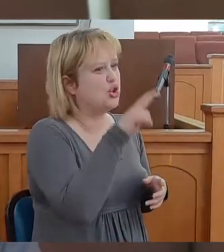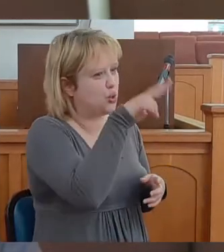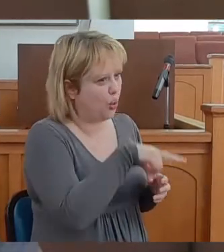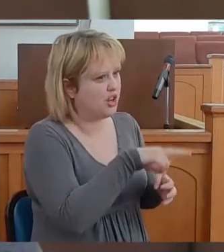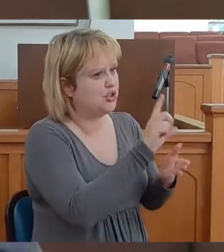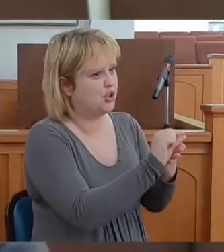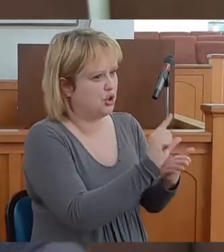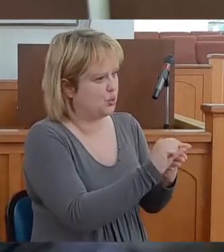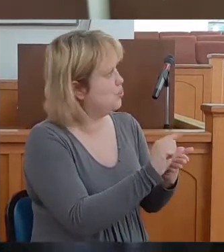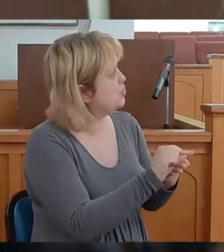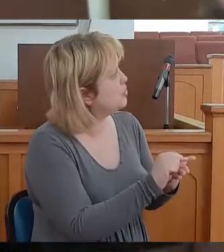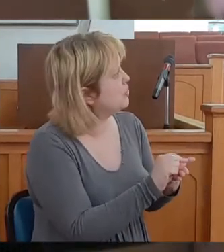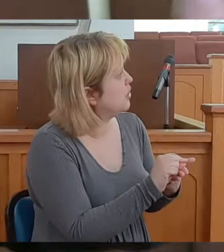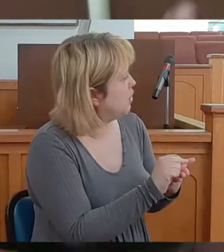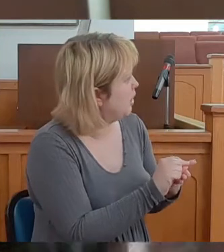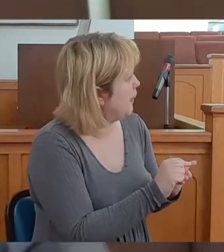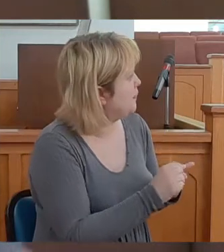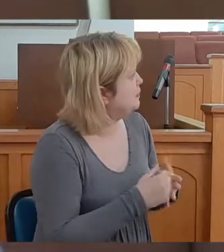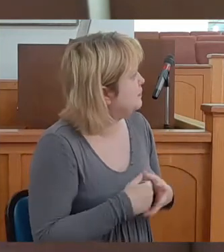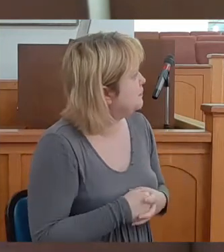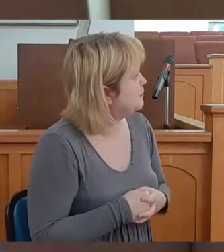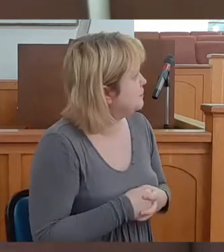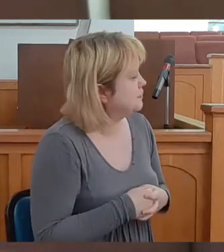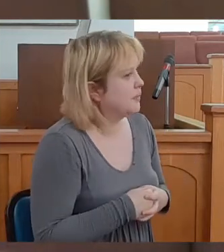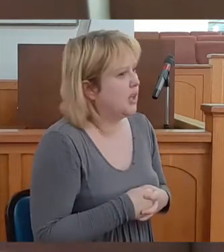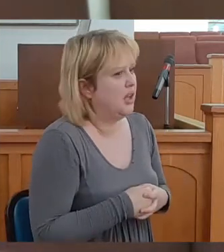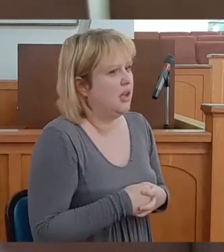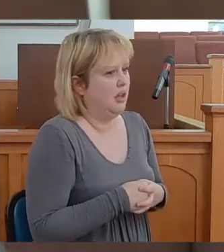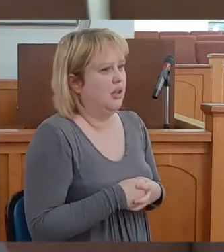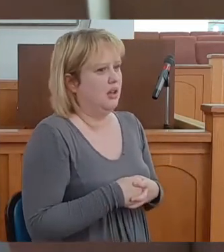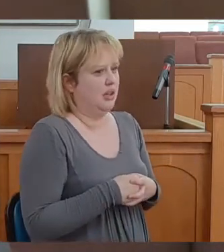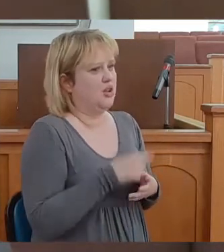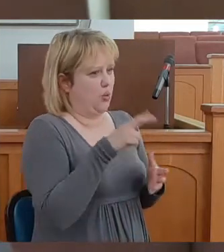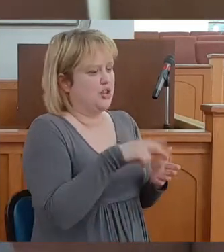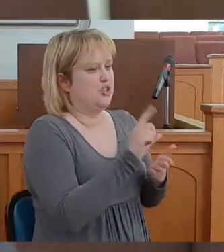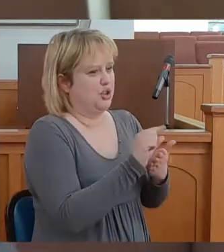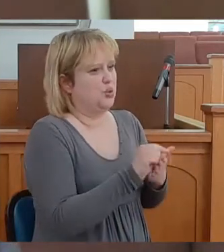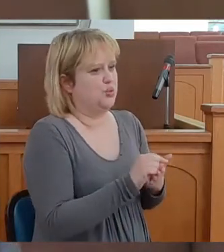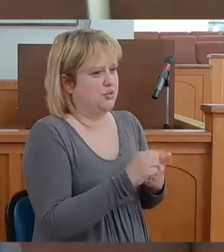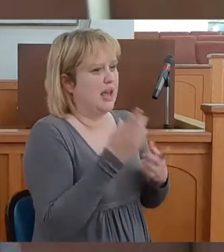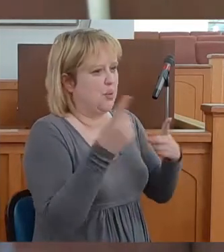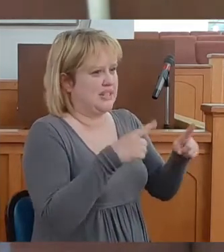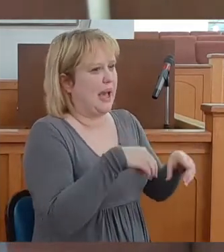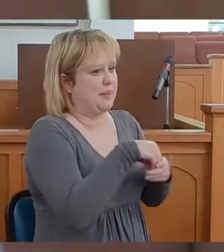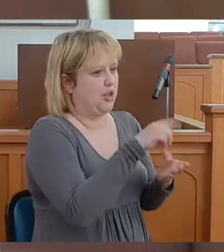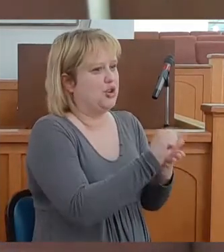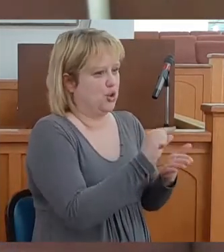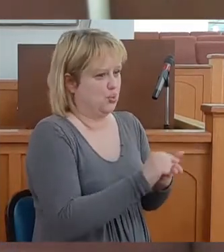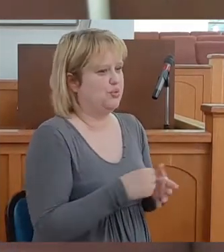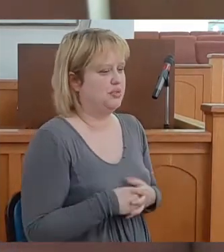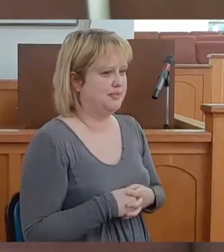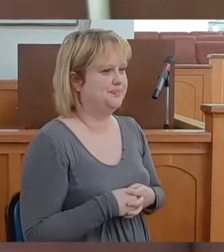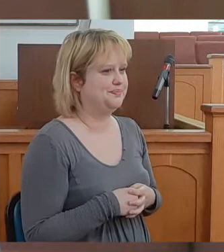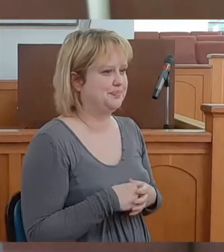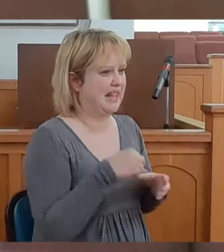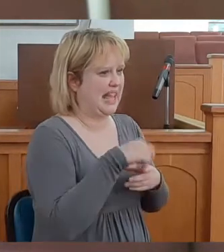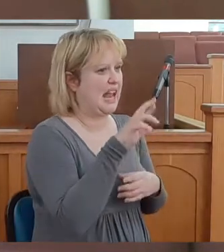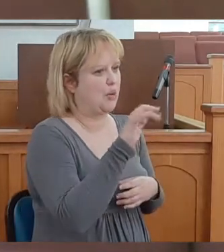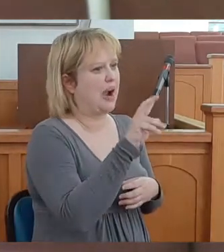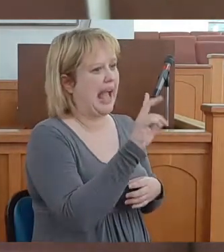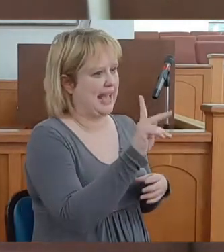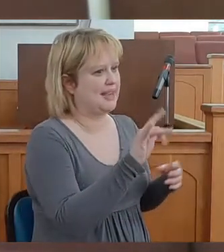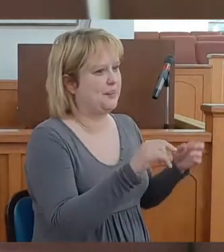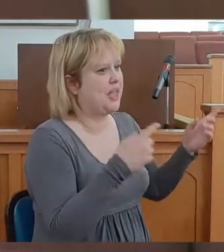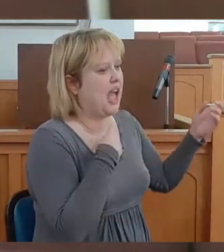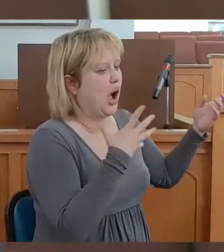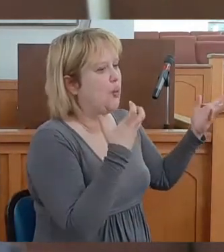news and what's what's Dominates the news. The Iranians. I